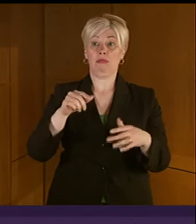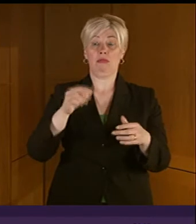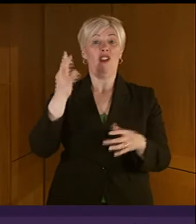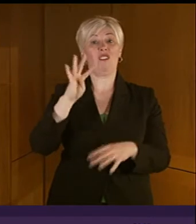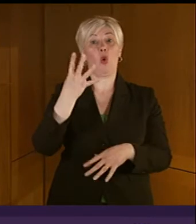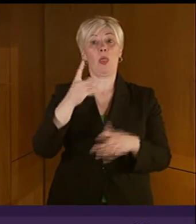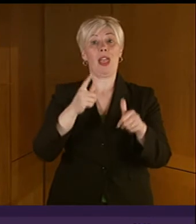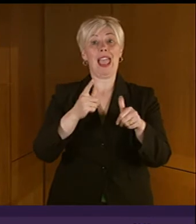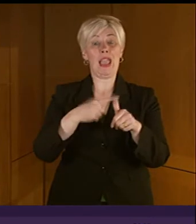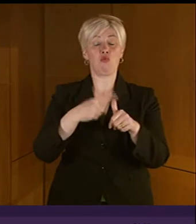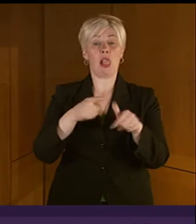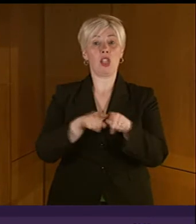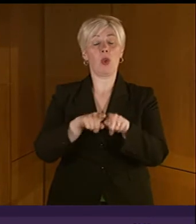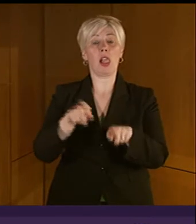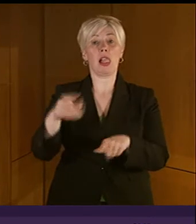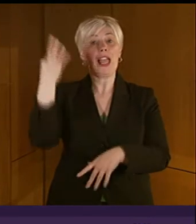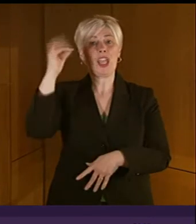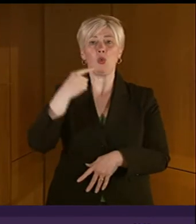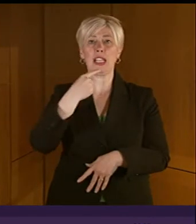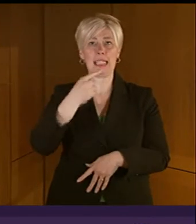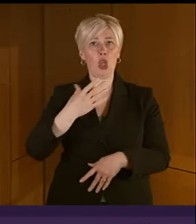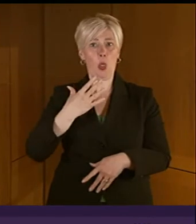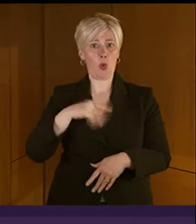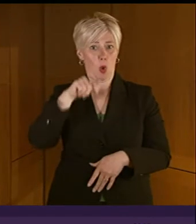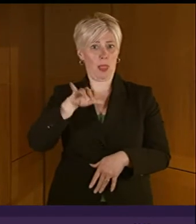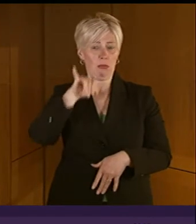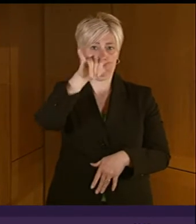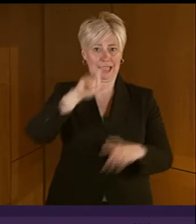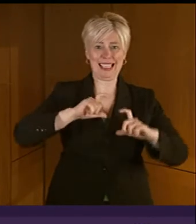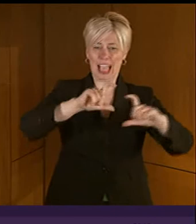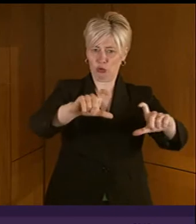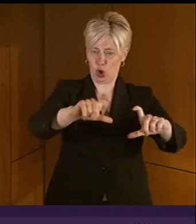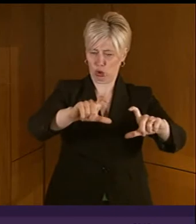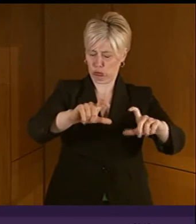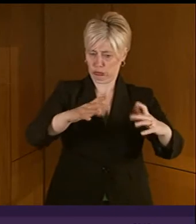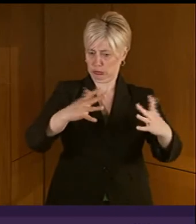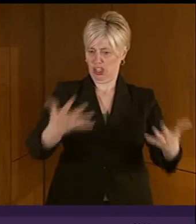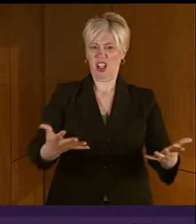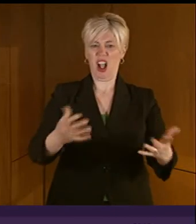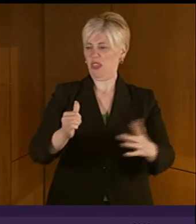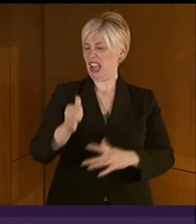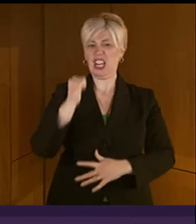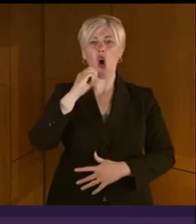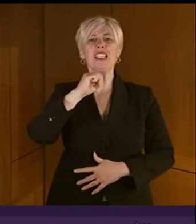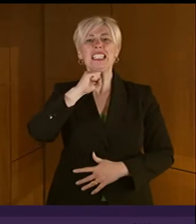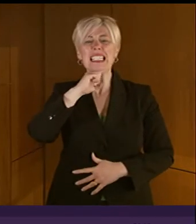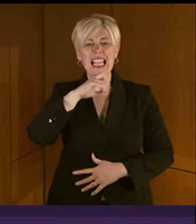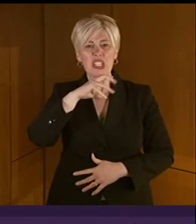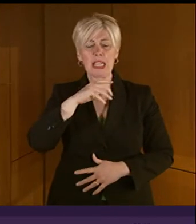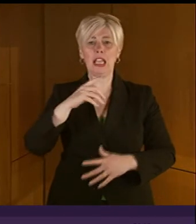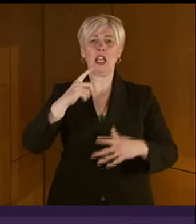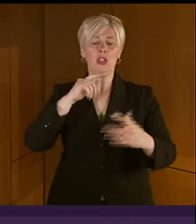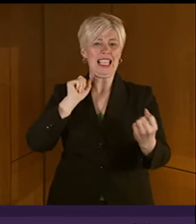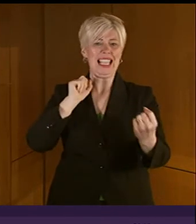agreed solution. How could it be that Argylland Butte Council, on Friday afternoon at 4.45, issues an email to the company